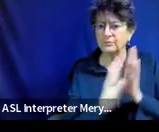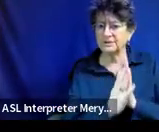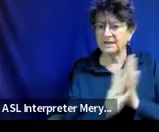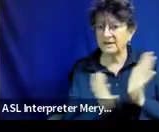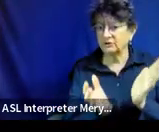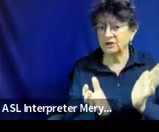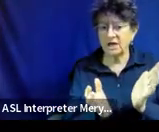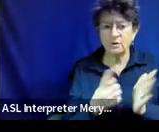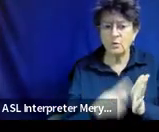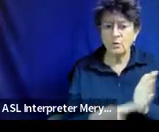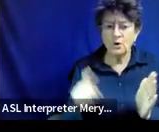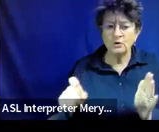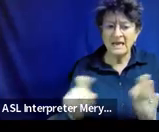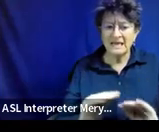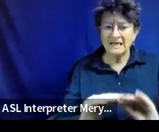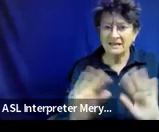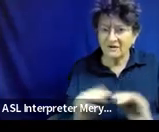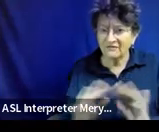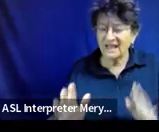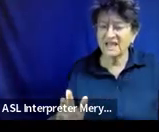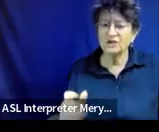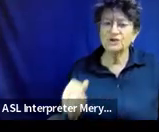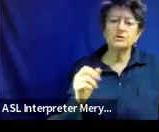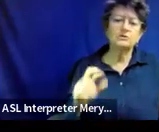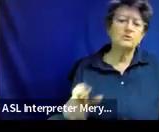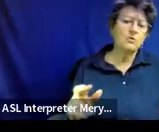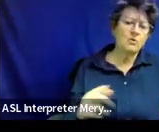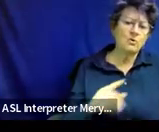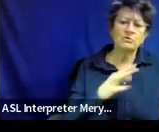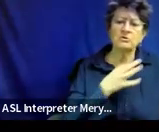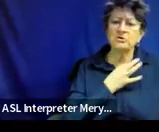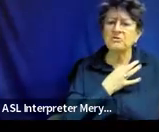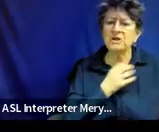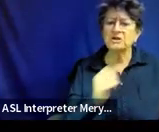clarification around or questions answered from today's IEP training.